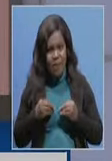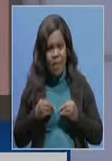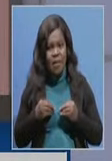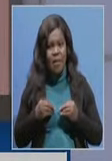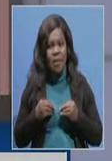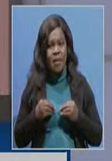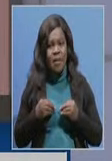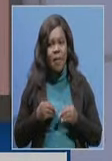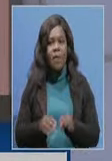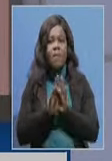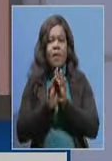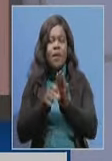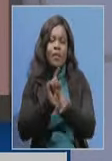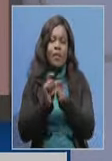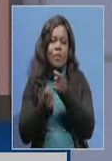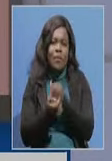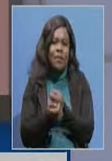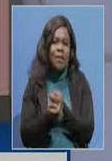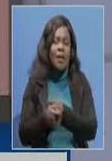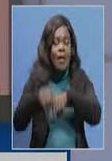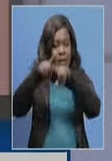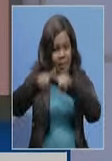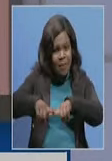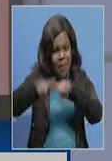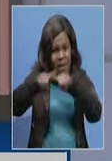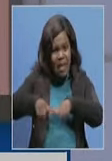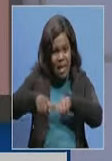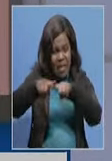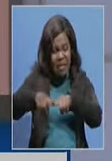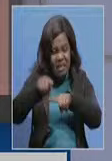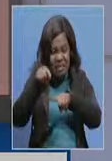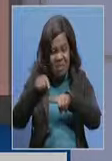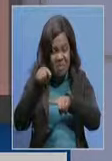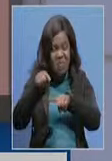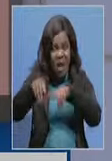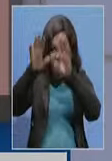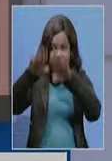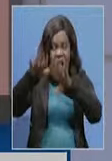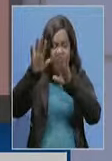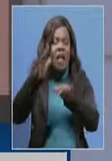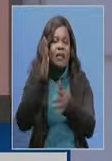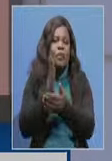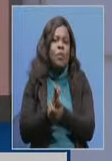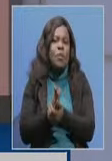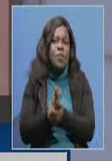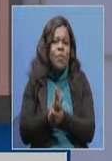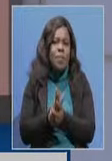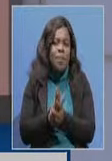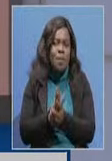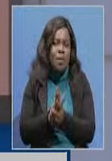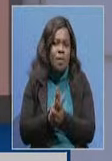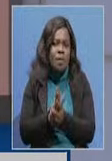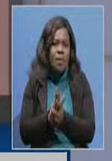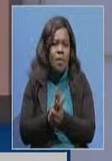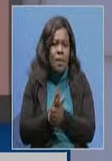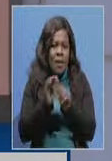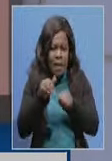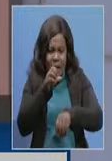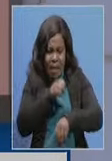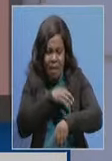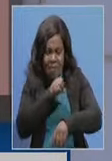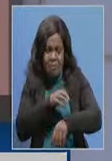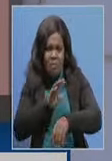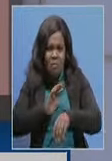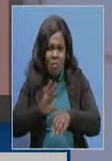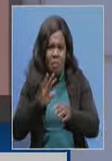example, to reduce the dependence on rain. We can invest in irrigation equipment. We can